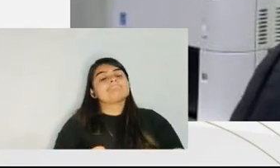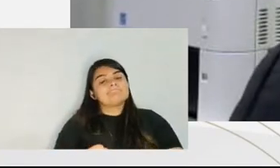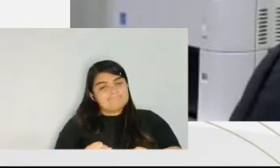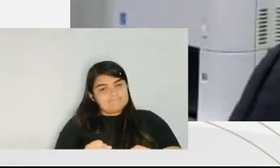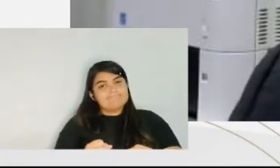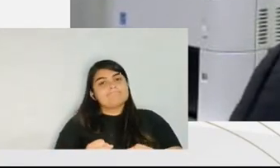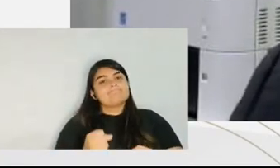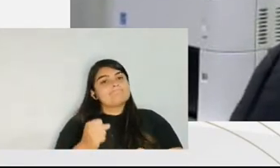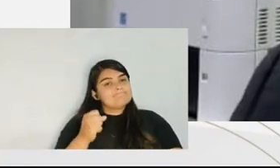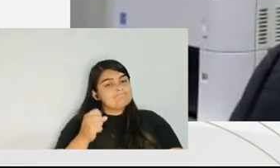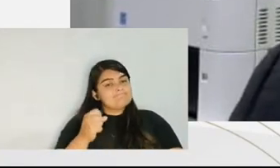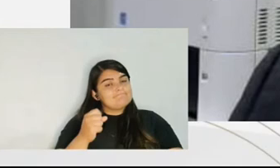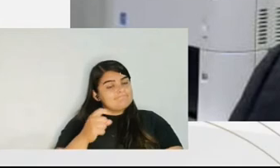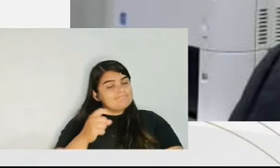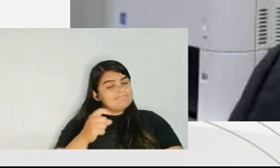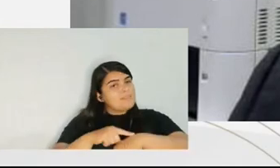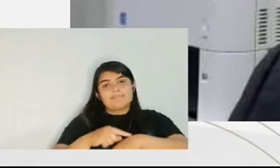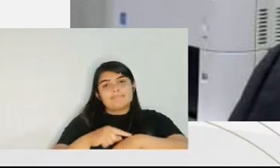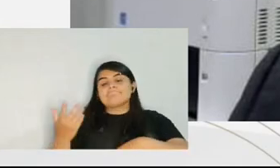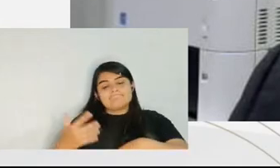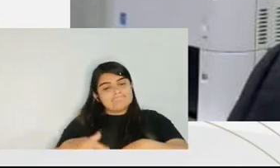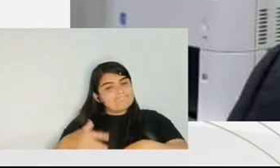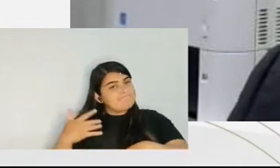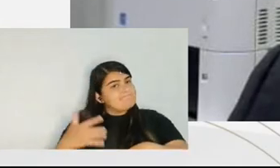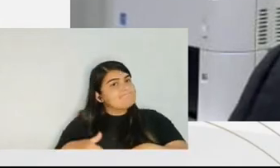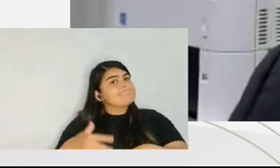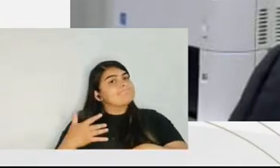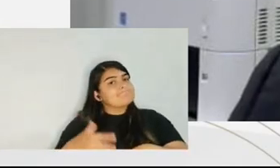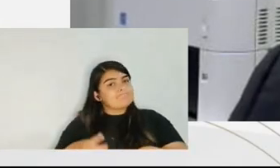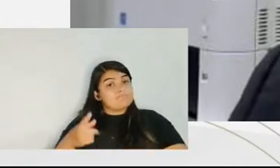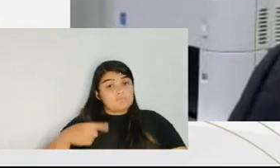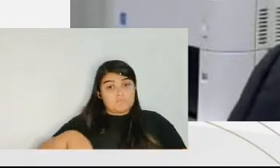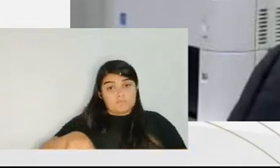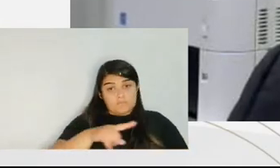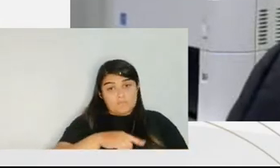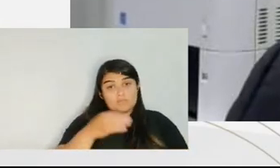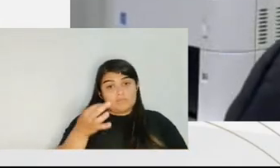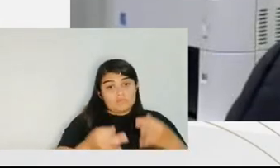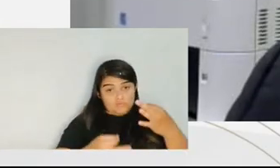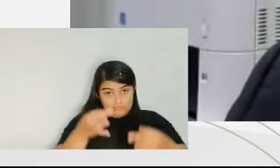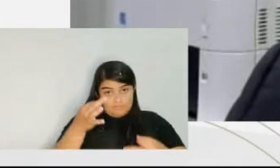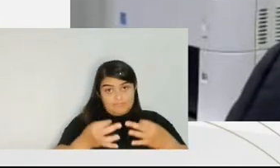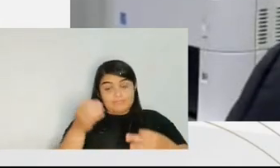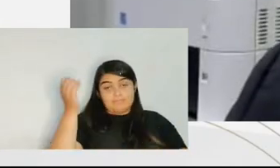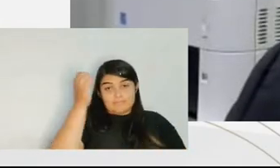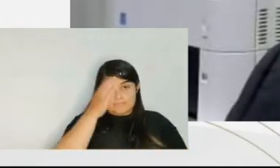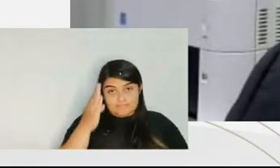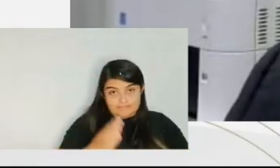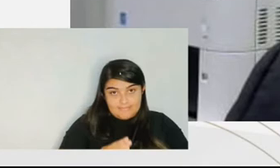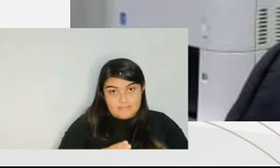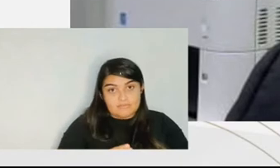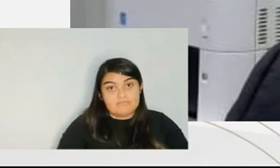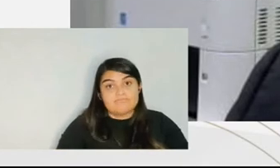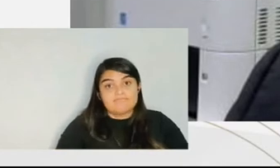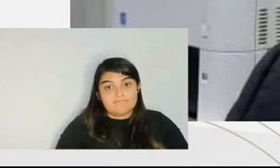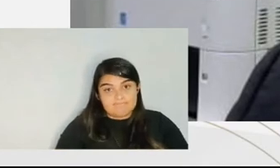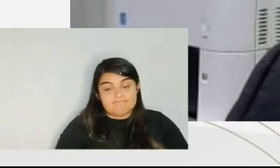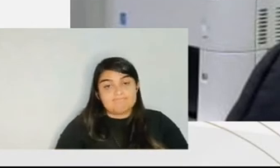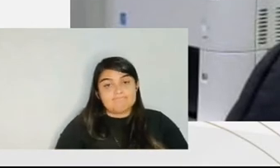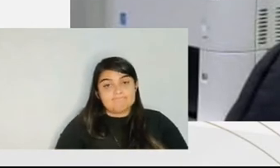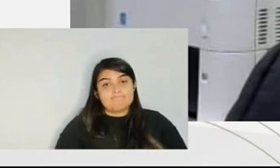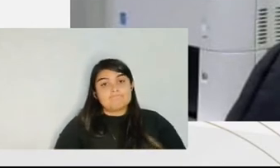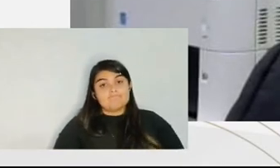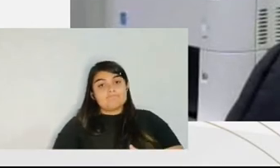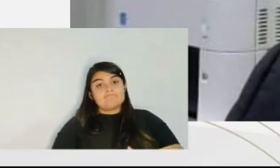his dedication and spending his precious time with us here with all the